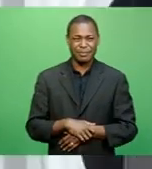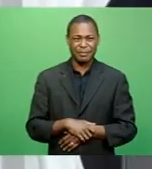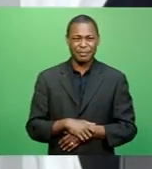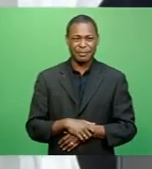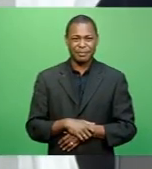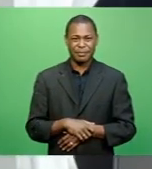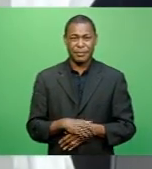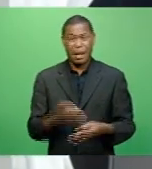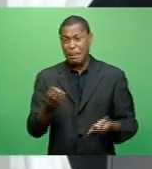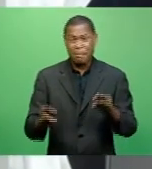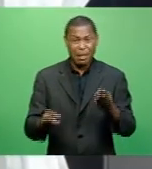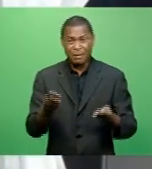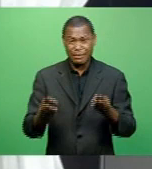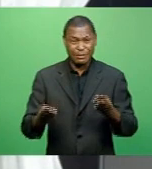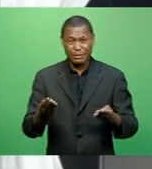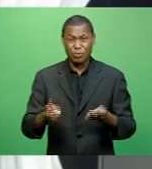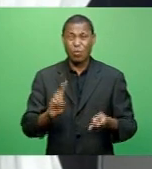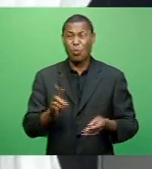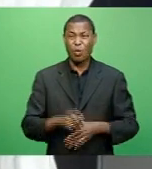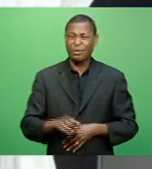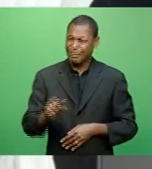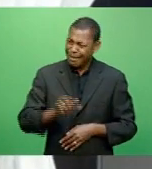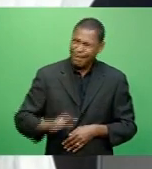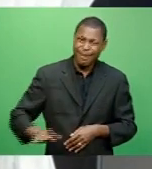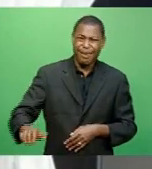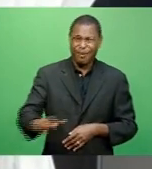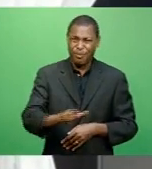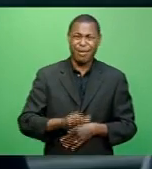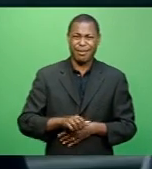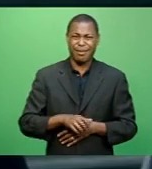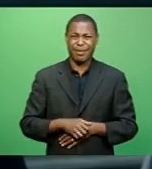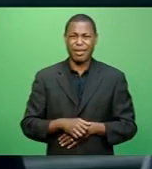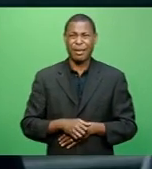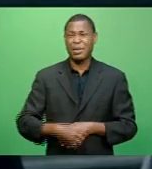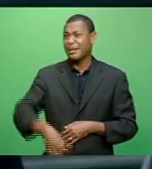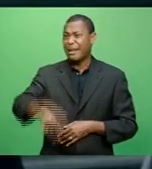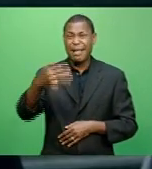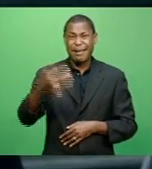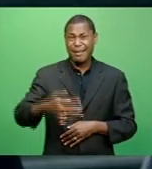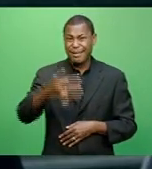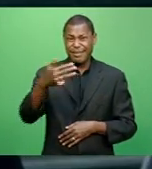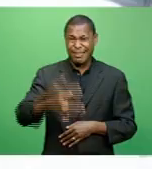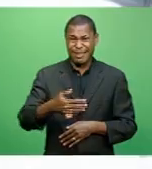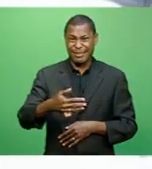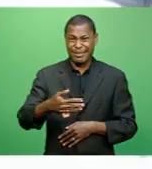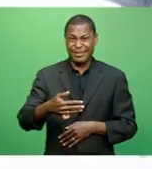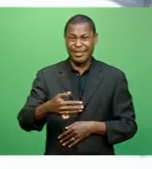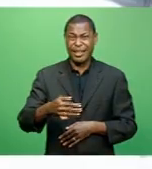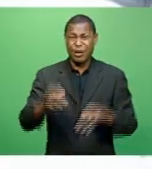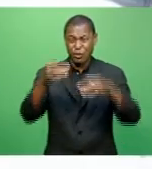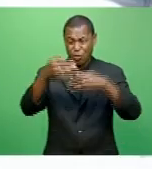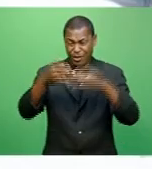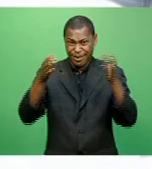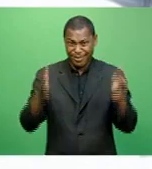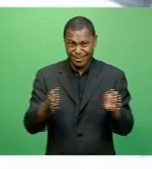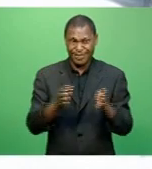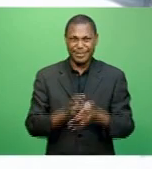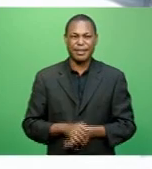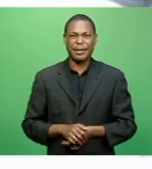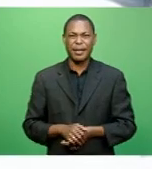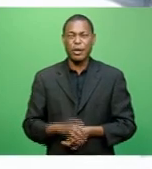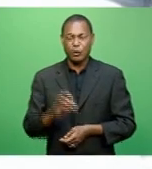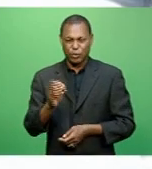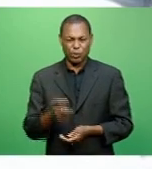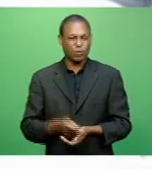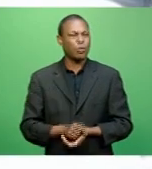amount of area required to house 19 containers, we have to pay rental for all of that. The commission adds this